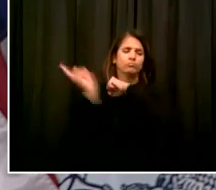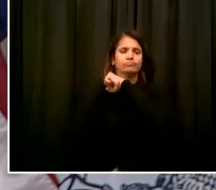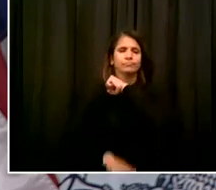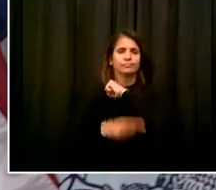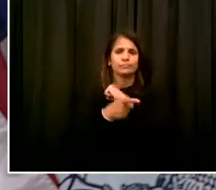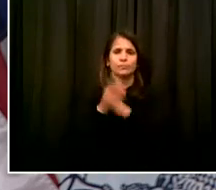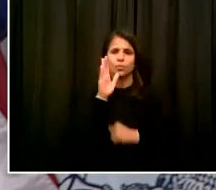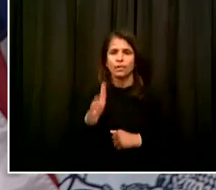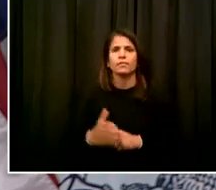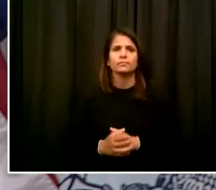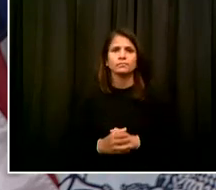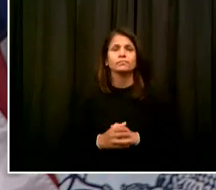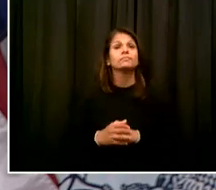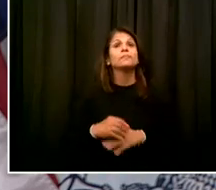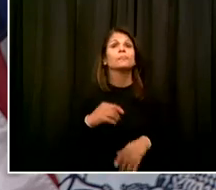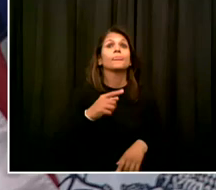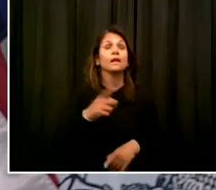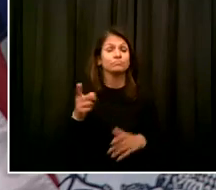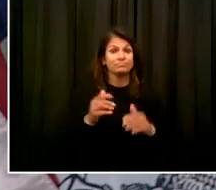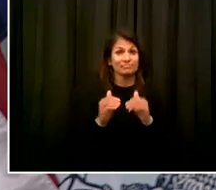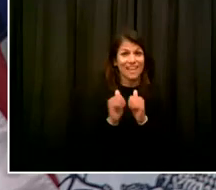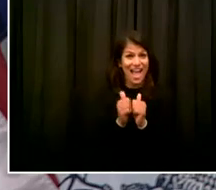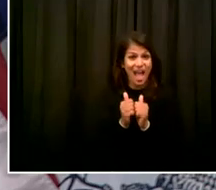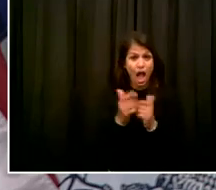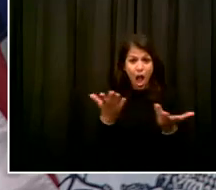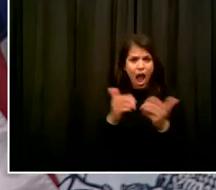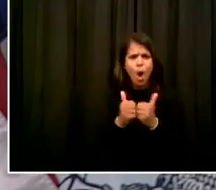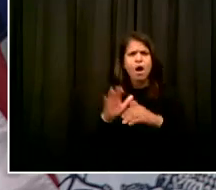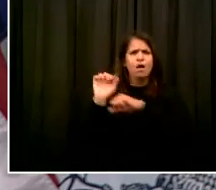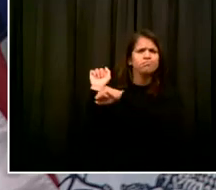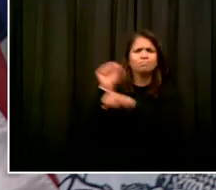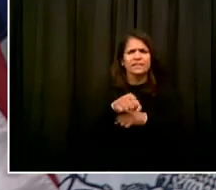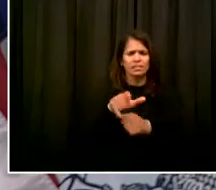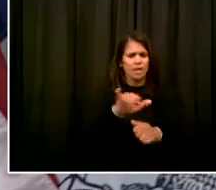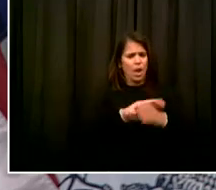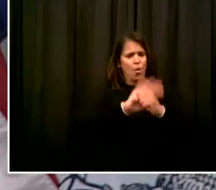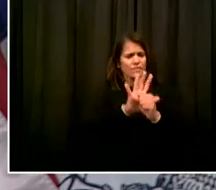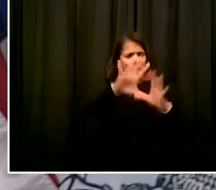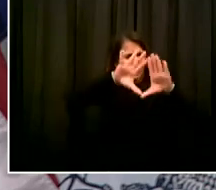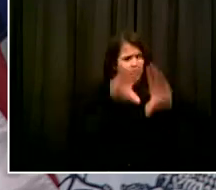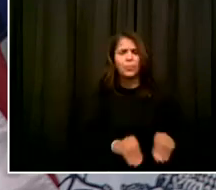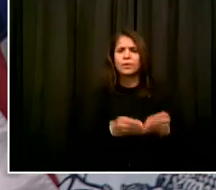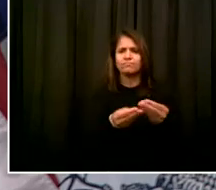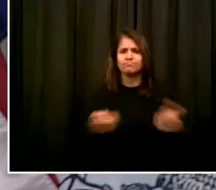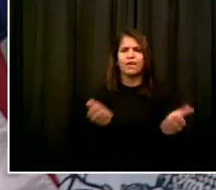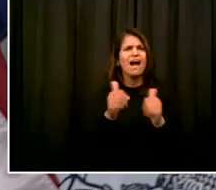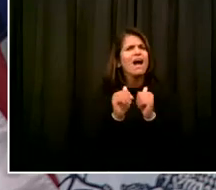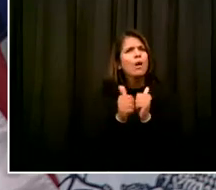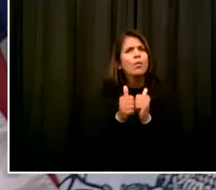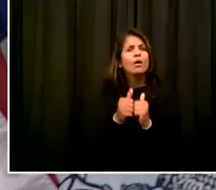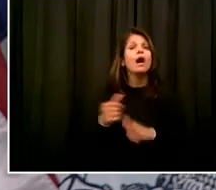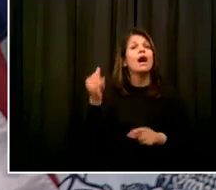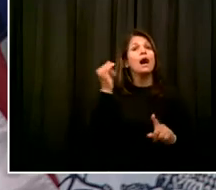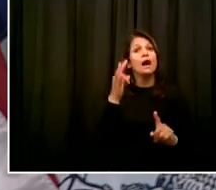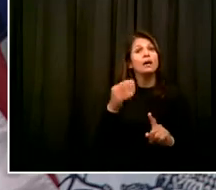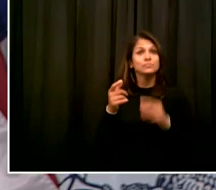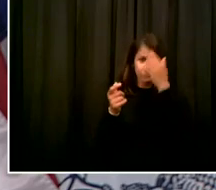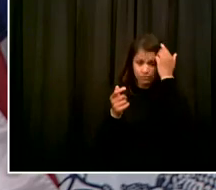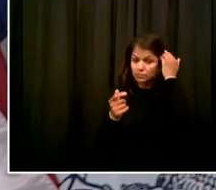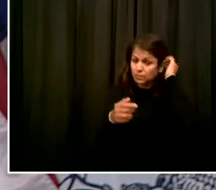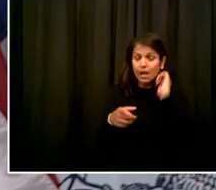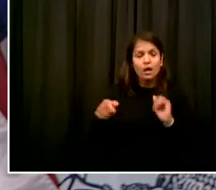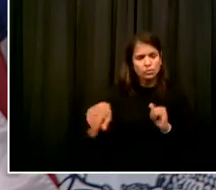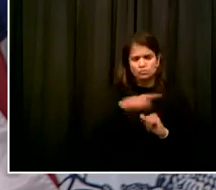do is if you don't need to travel to one of those affected states, just don't. Don't do it now. Wait till they end up in a better situation.